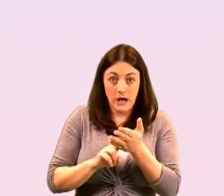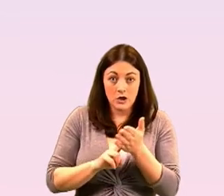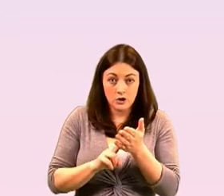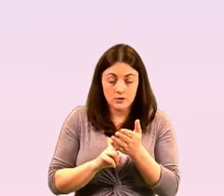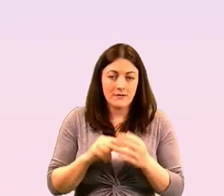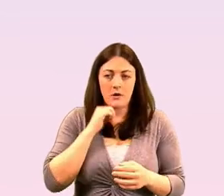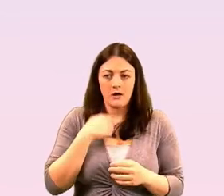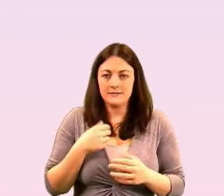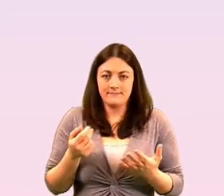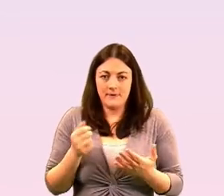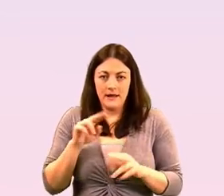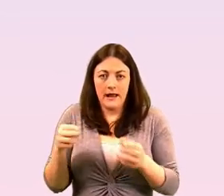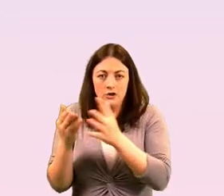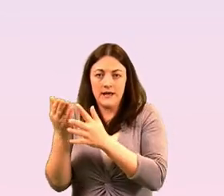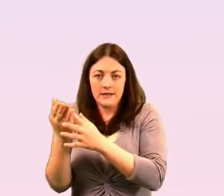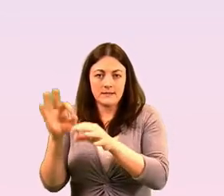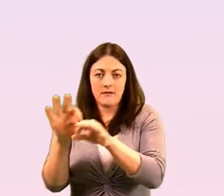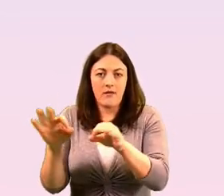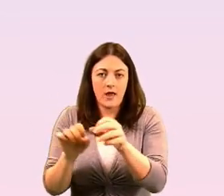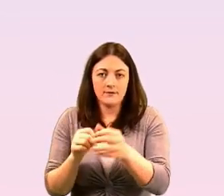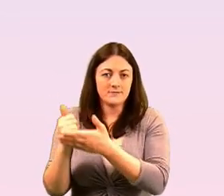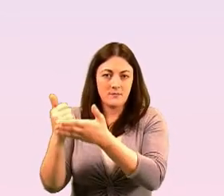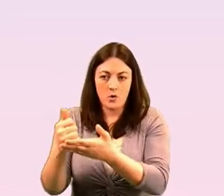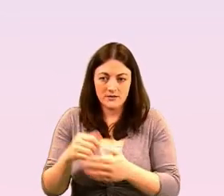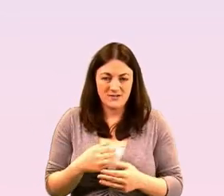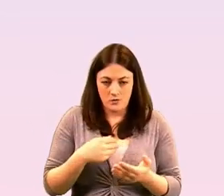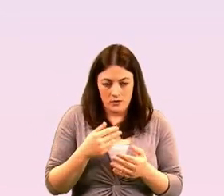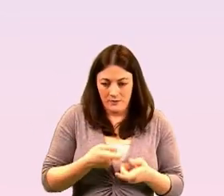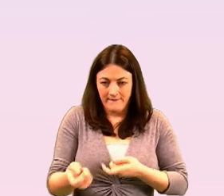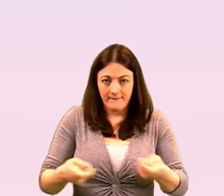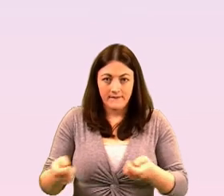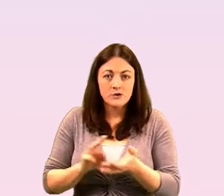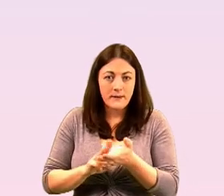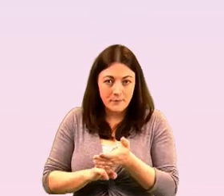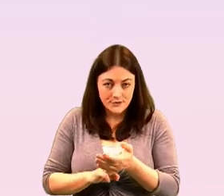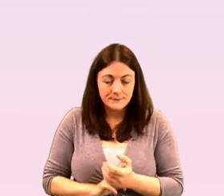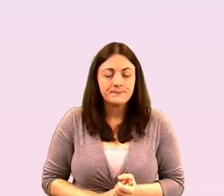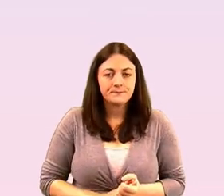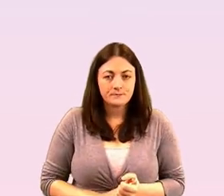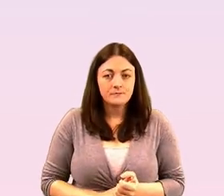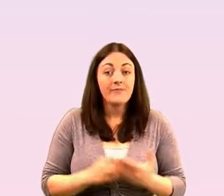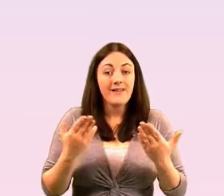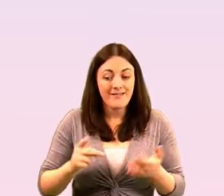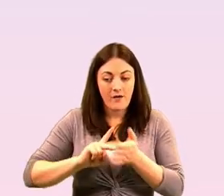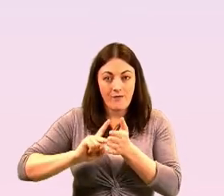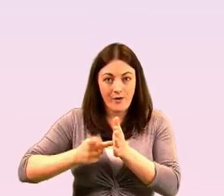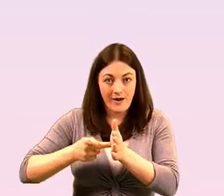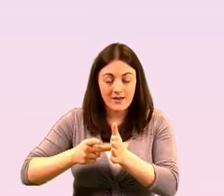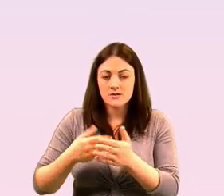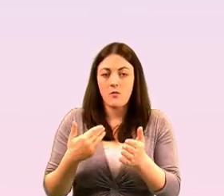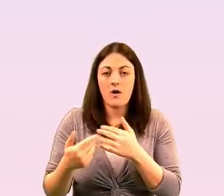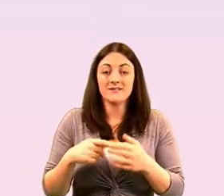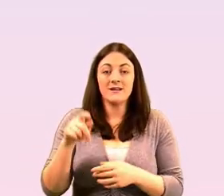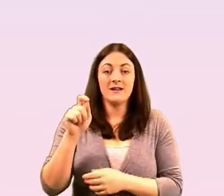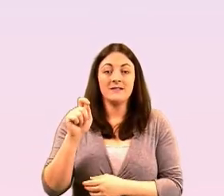to access our online support um and also we were about to uh we're in planning stages now to launch a tele